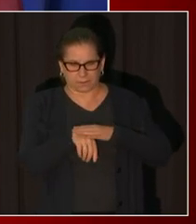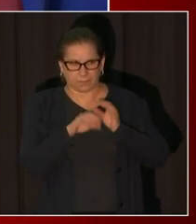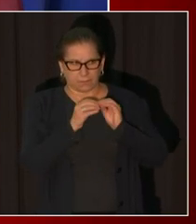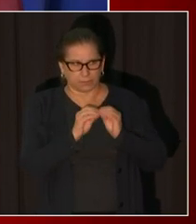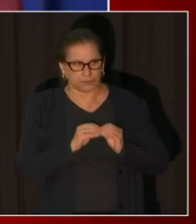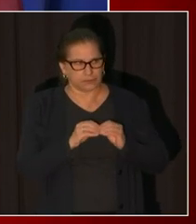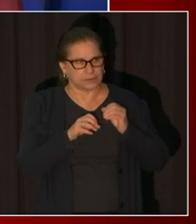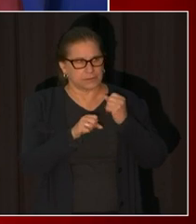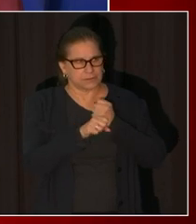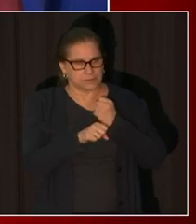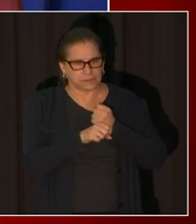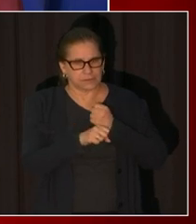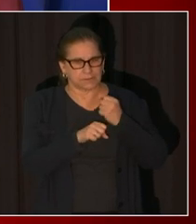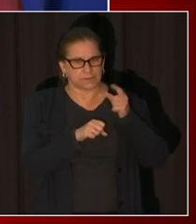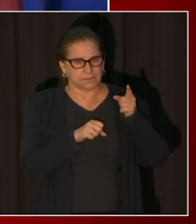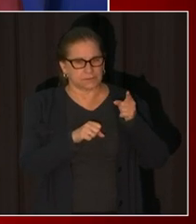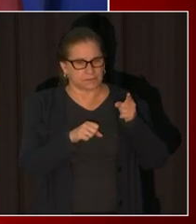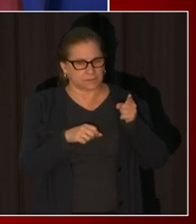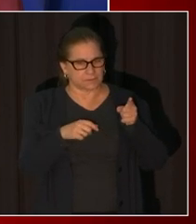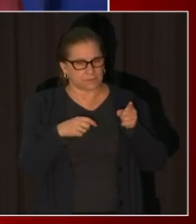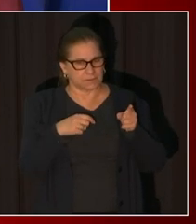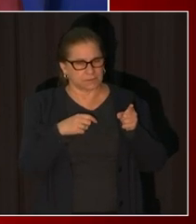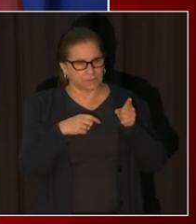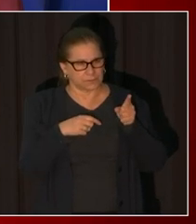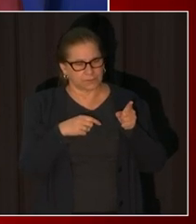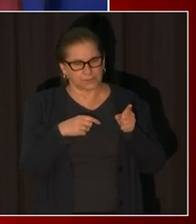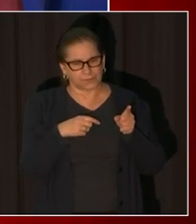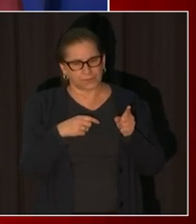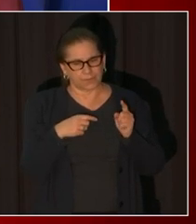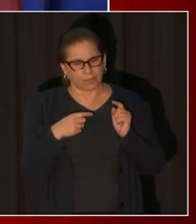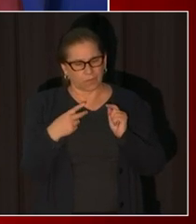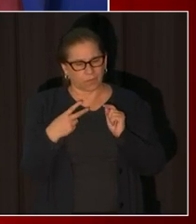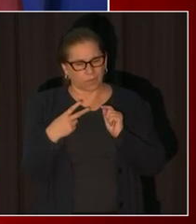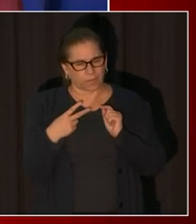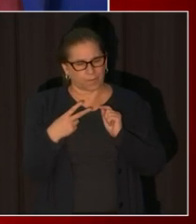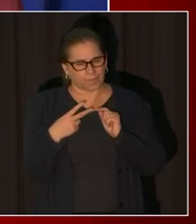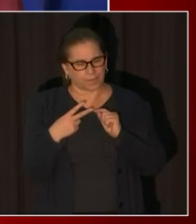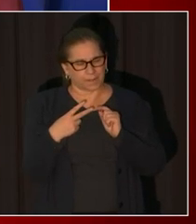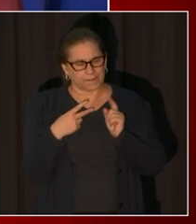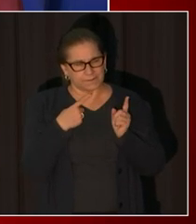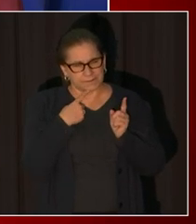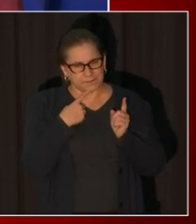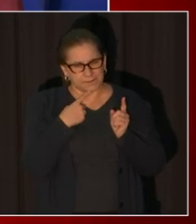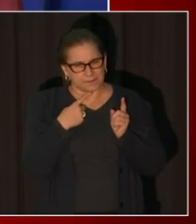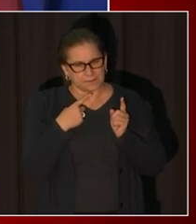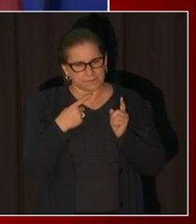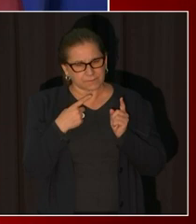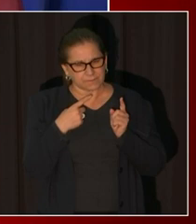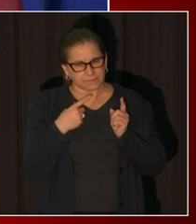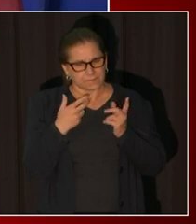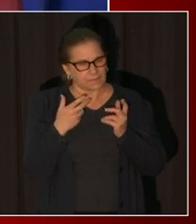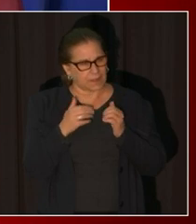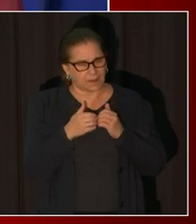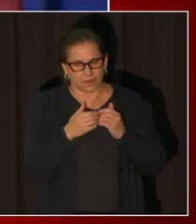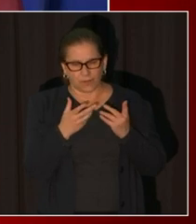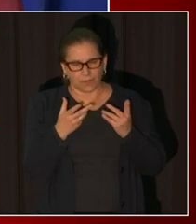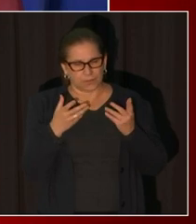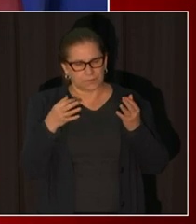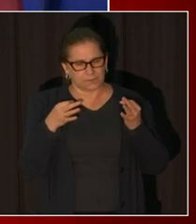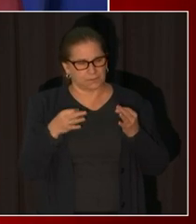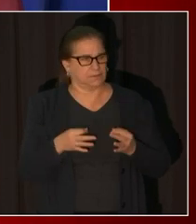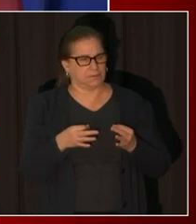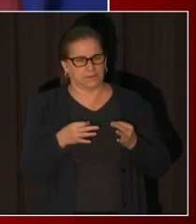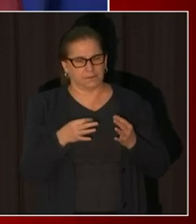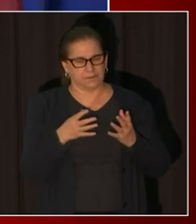positivity rate like can you provide more insight into how you decided on these four metrics metrics um and if they could